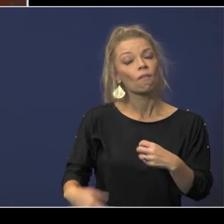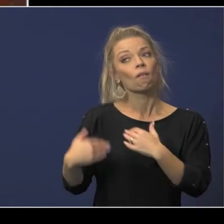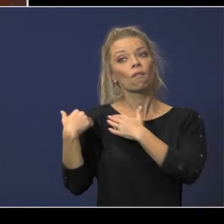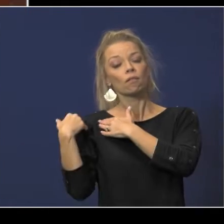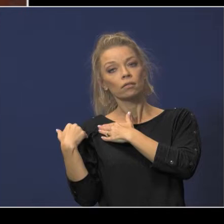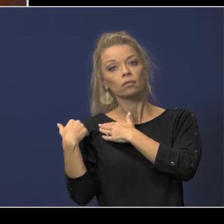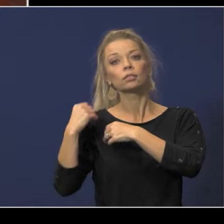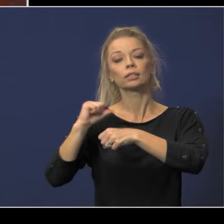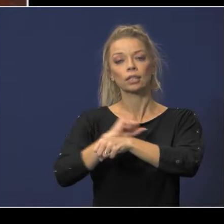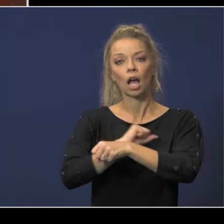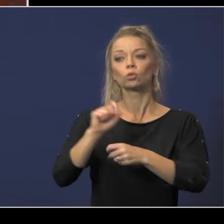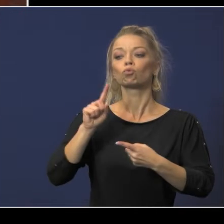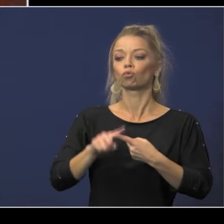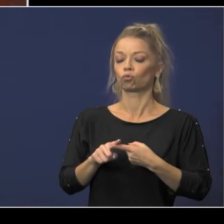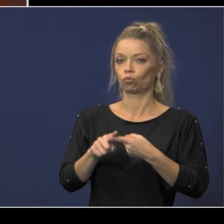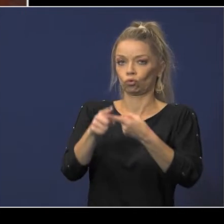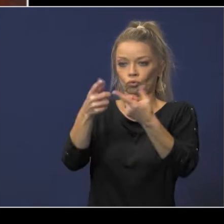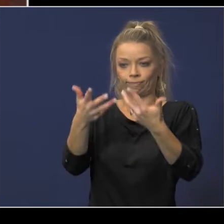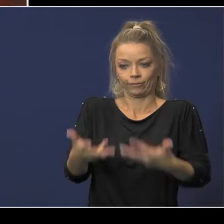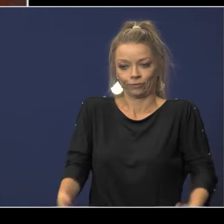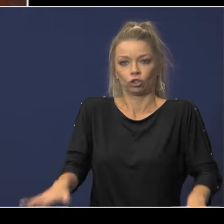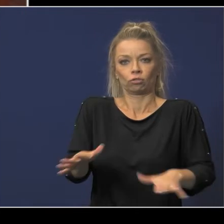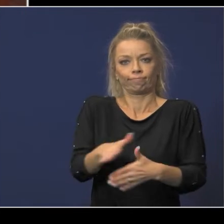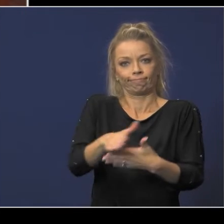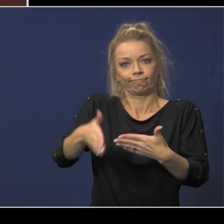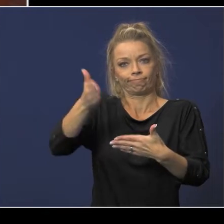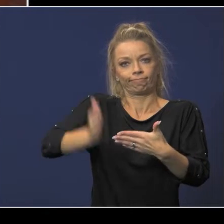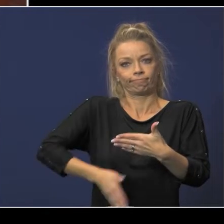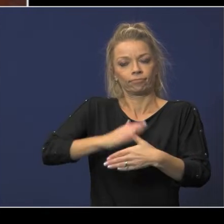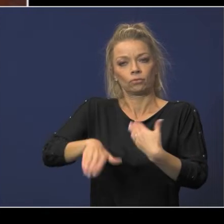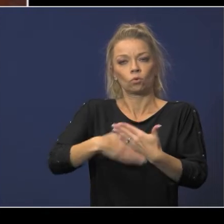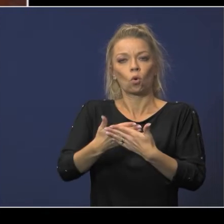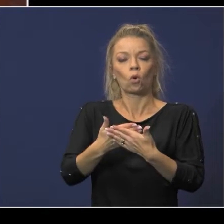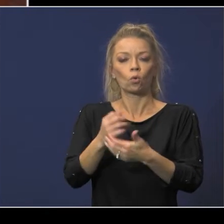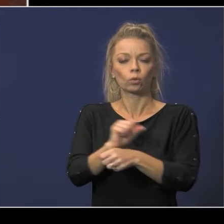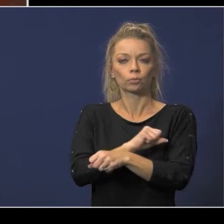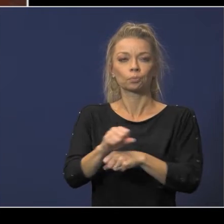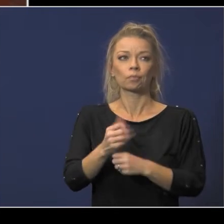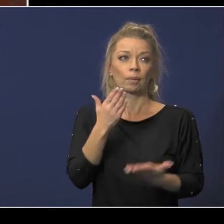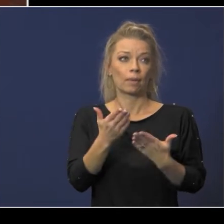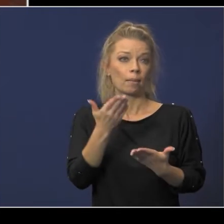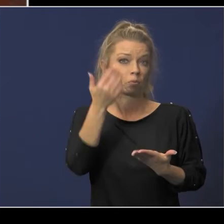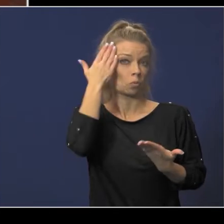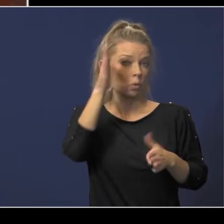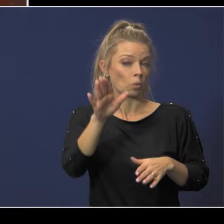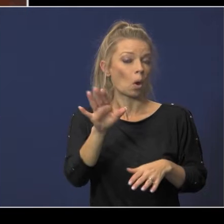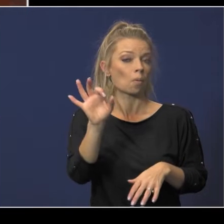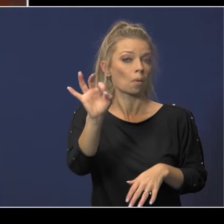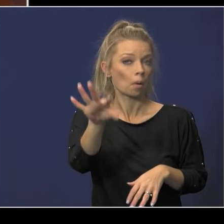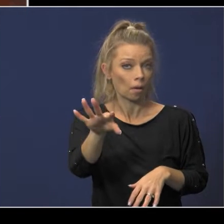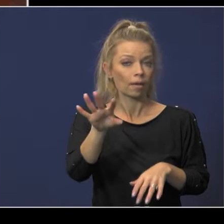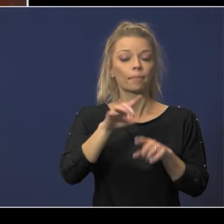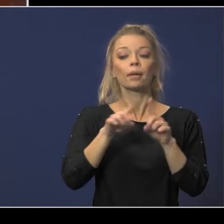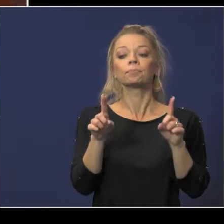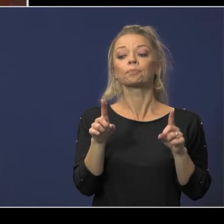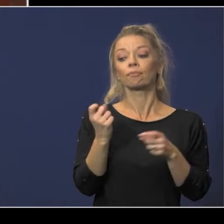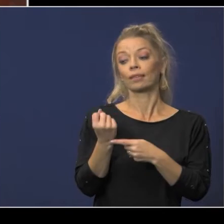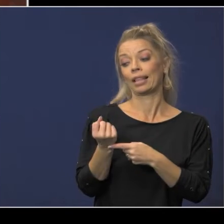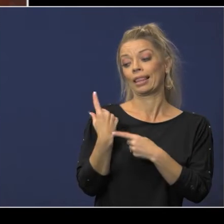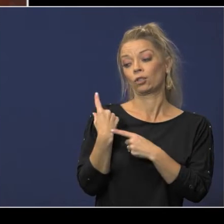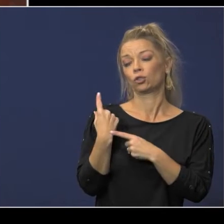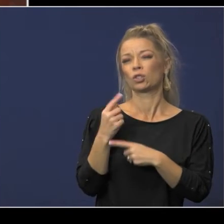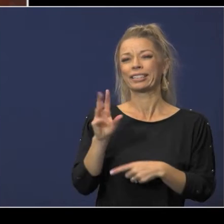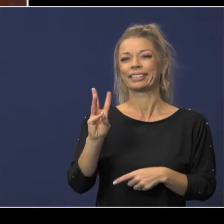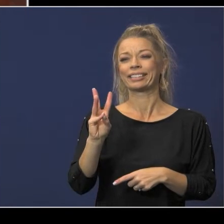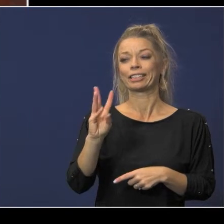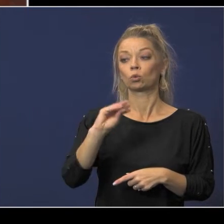to accomplish this and complete all the work uh you may not know this a little tidbit but um last year only